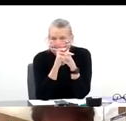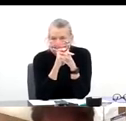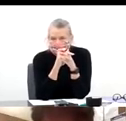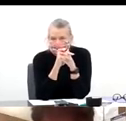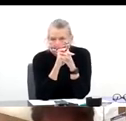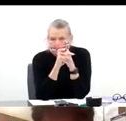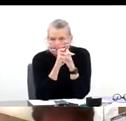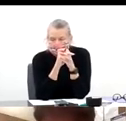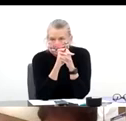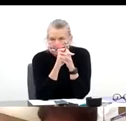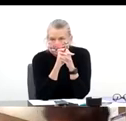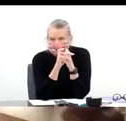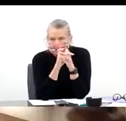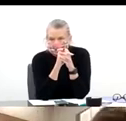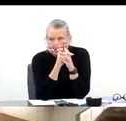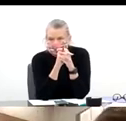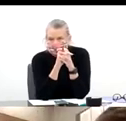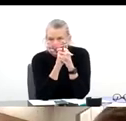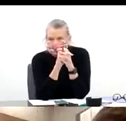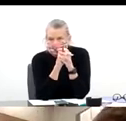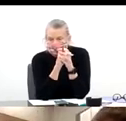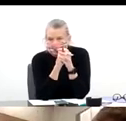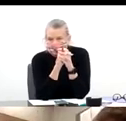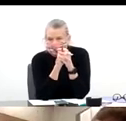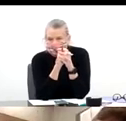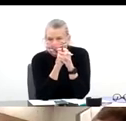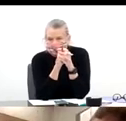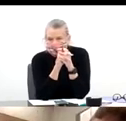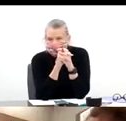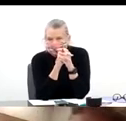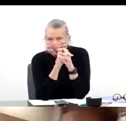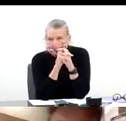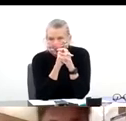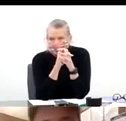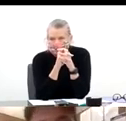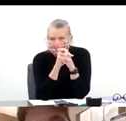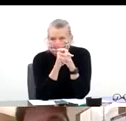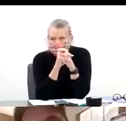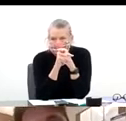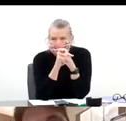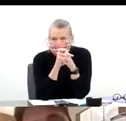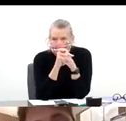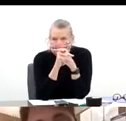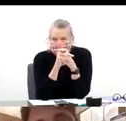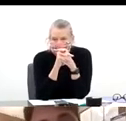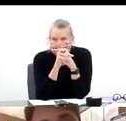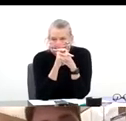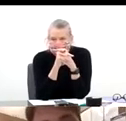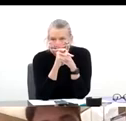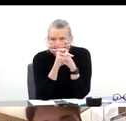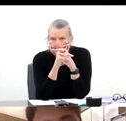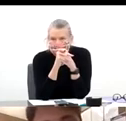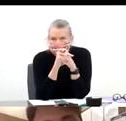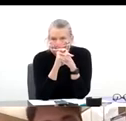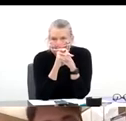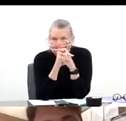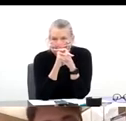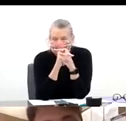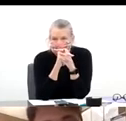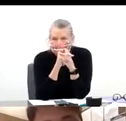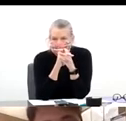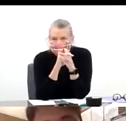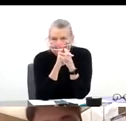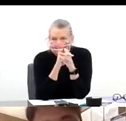access the healthcare, you know, assets of the state, the communities,